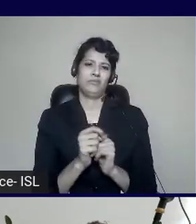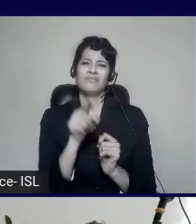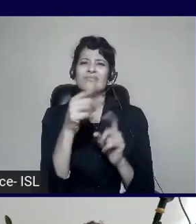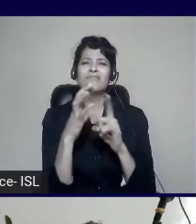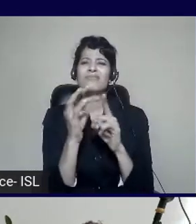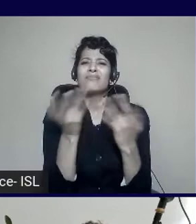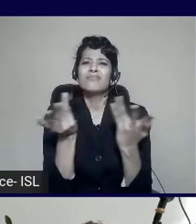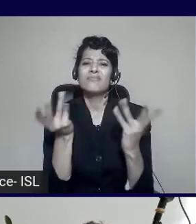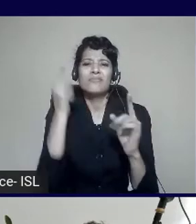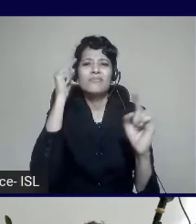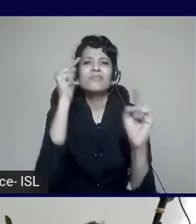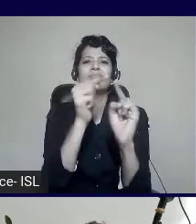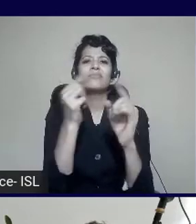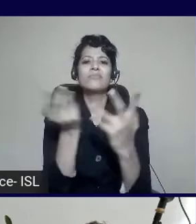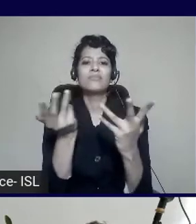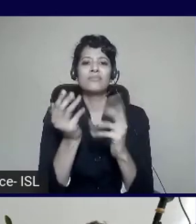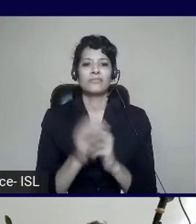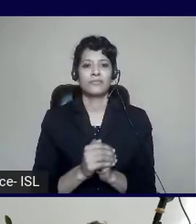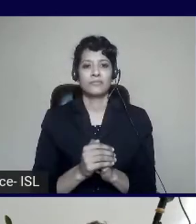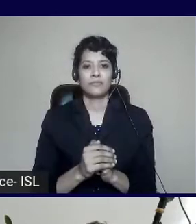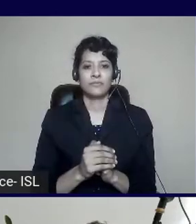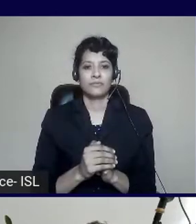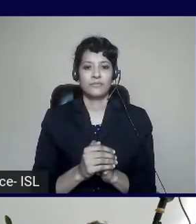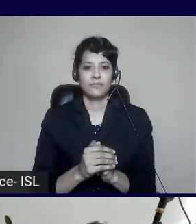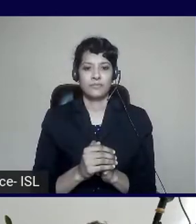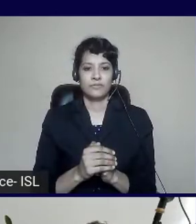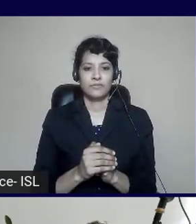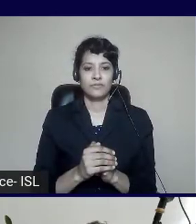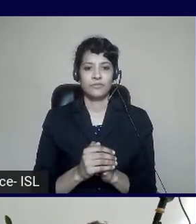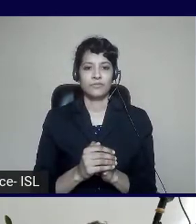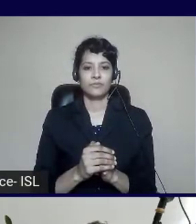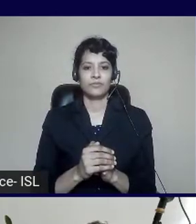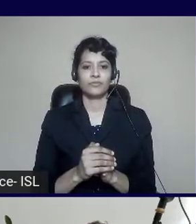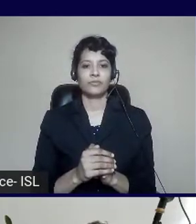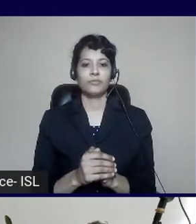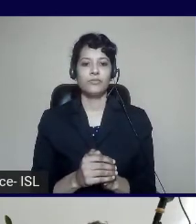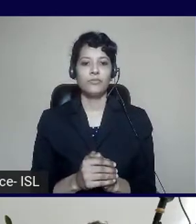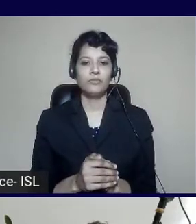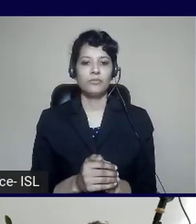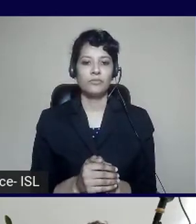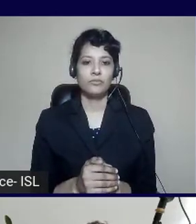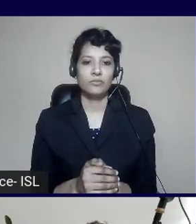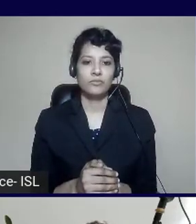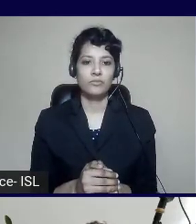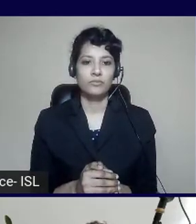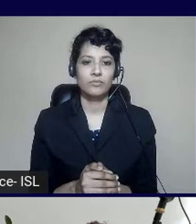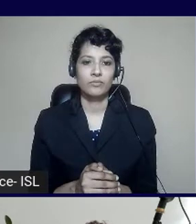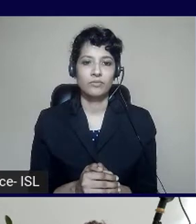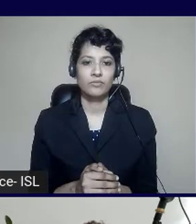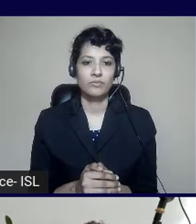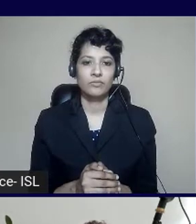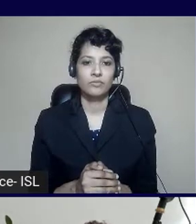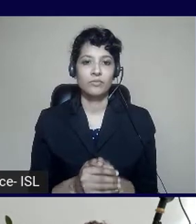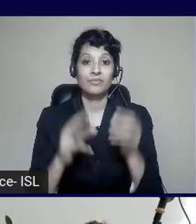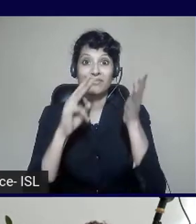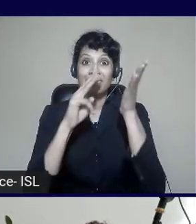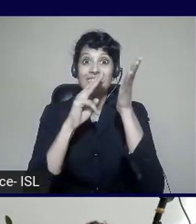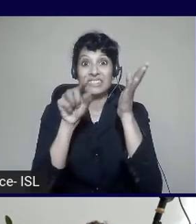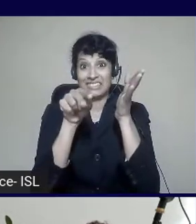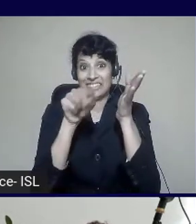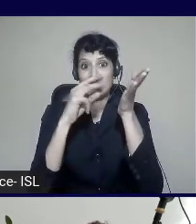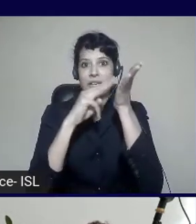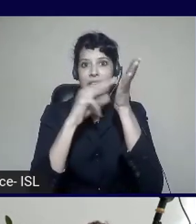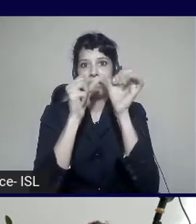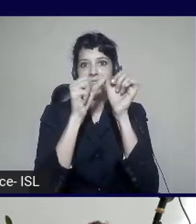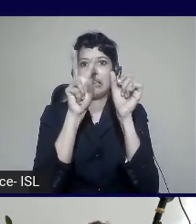It allows you to take, and this is the GitHub Actions, the Maven version. So I'm a Java developer. So